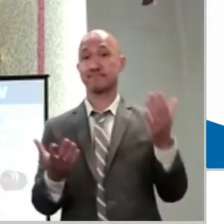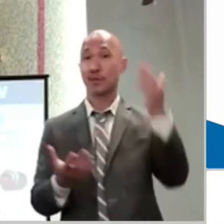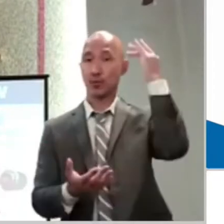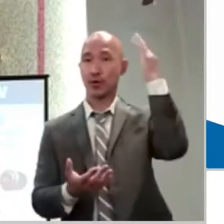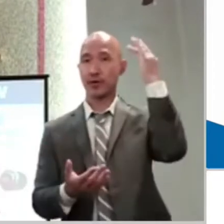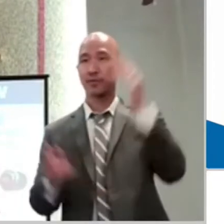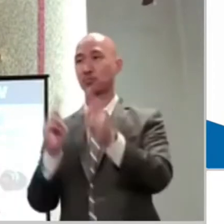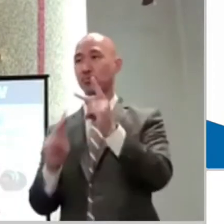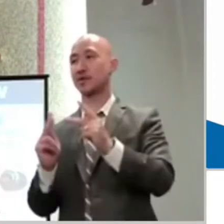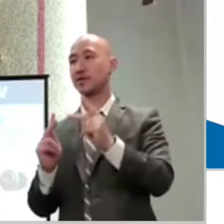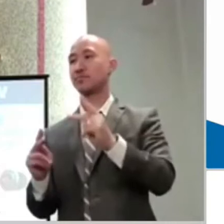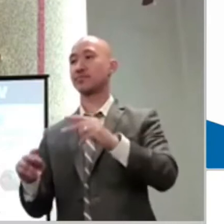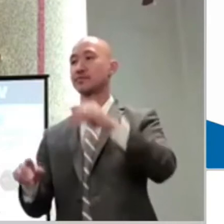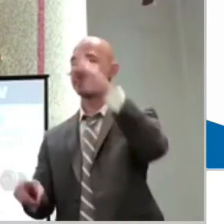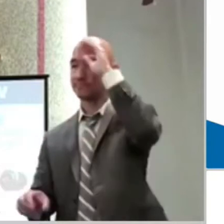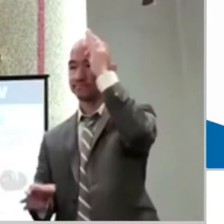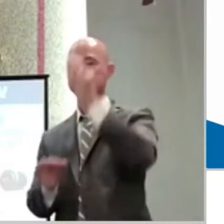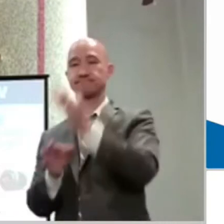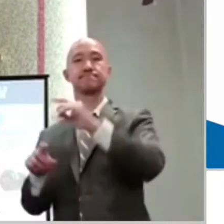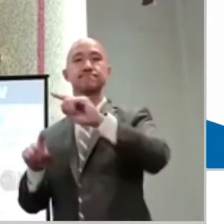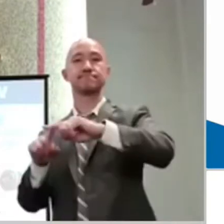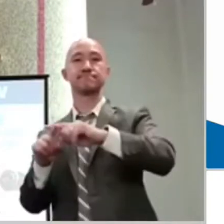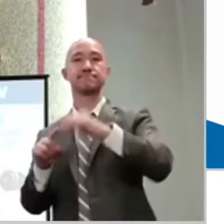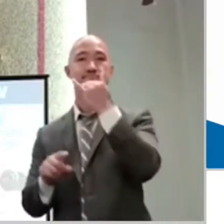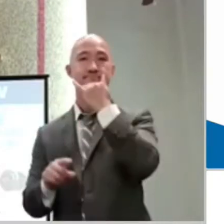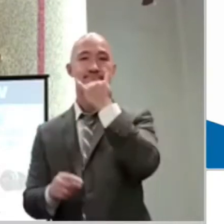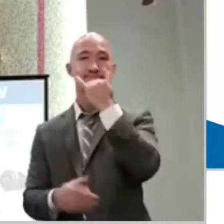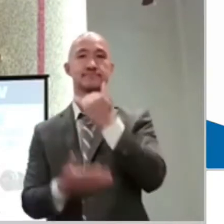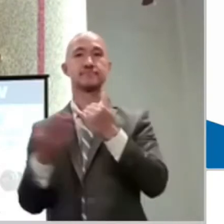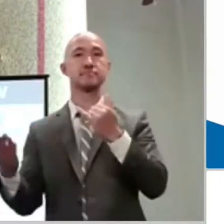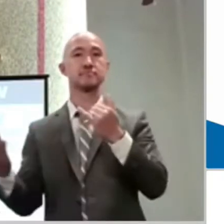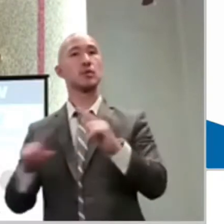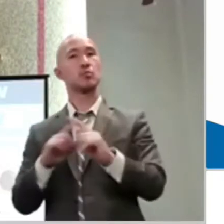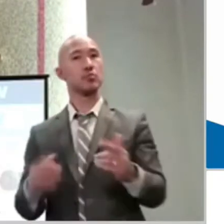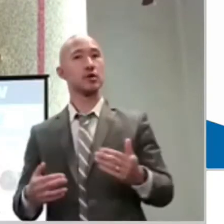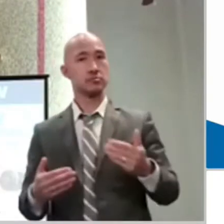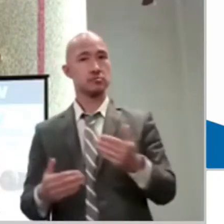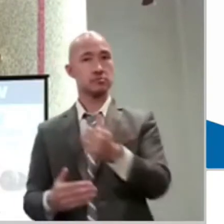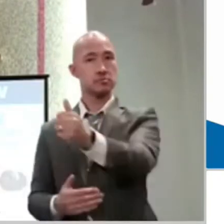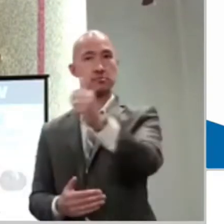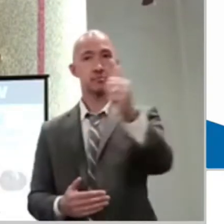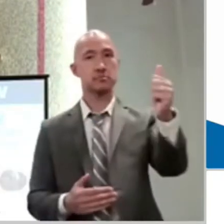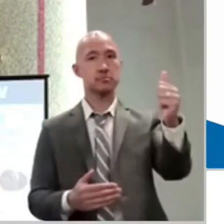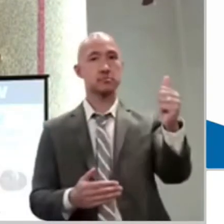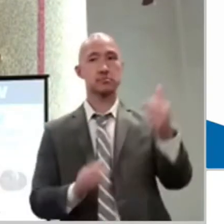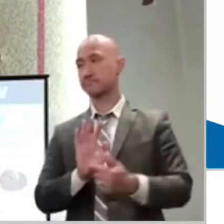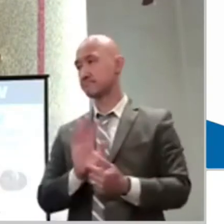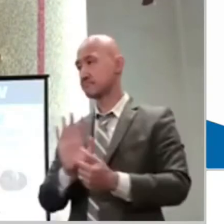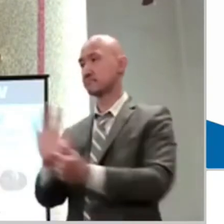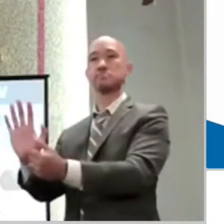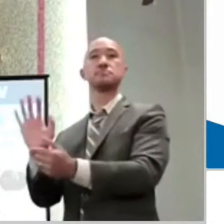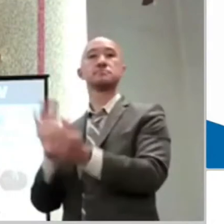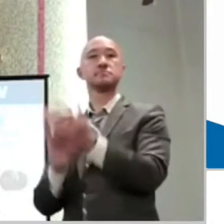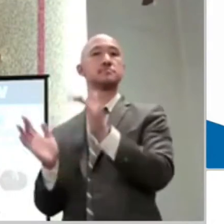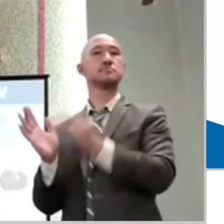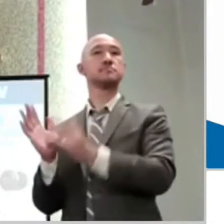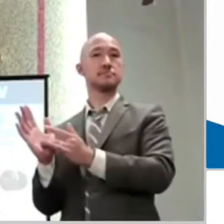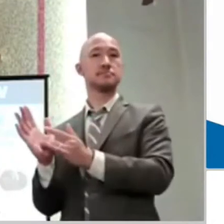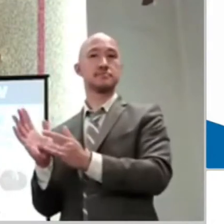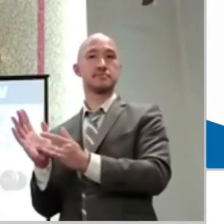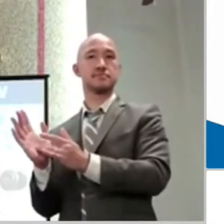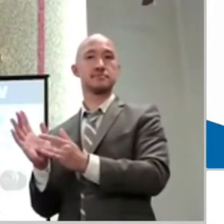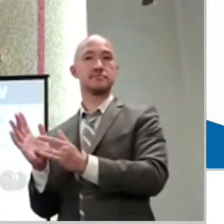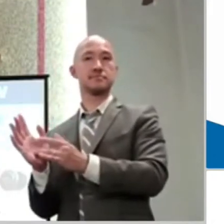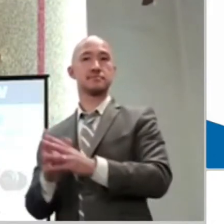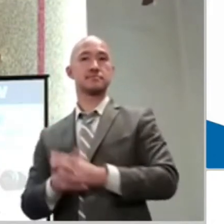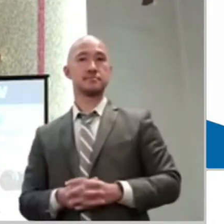But there is something that can be done. Show them Jesus. That's all you got to do. I know it's not